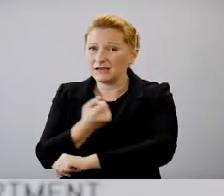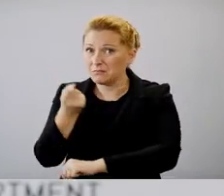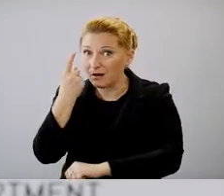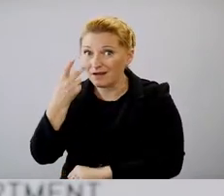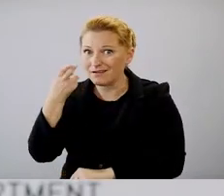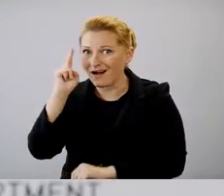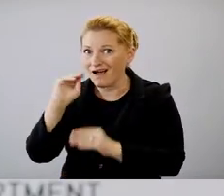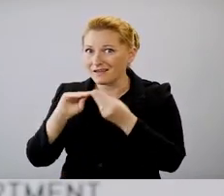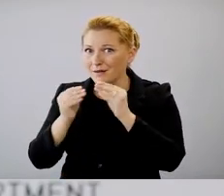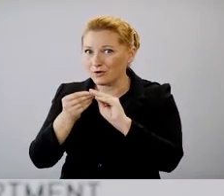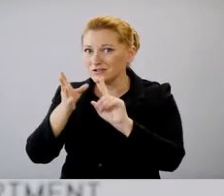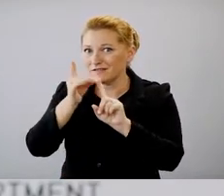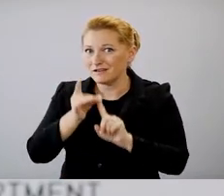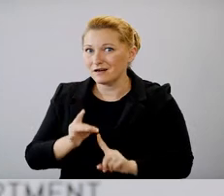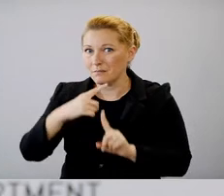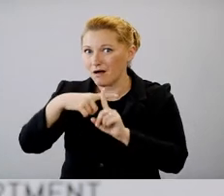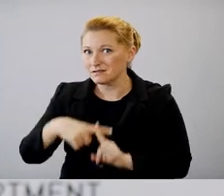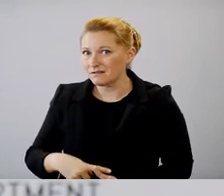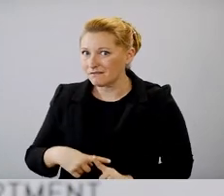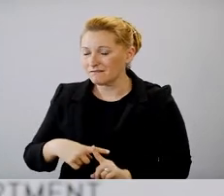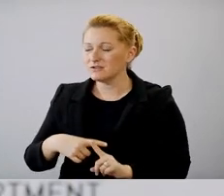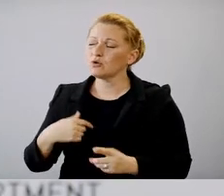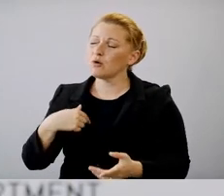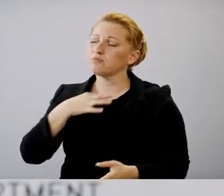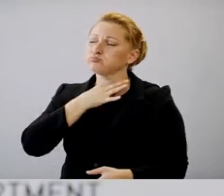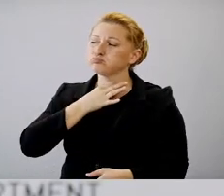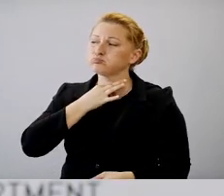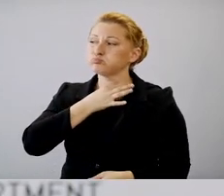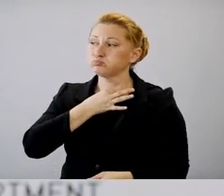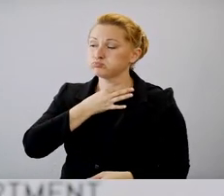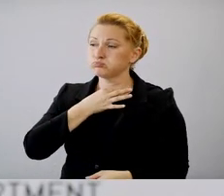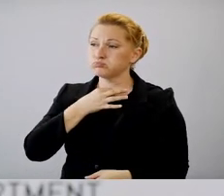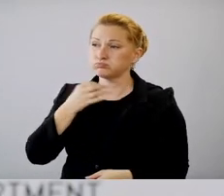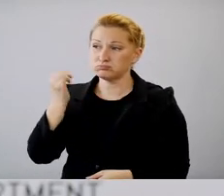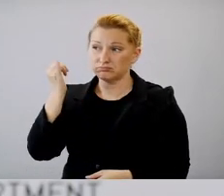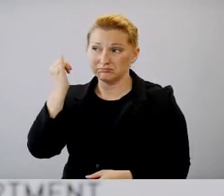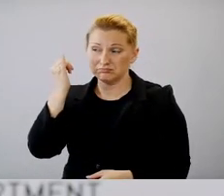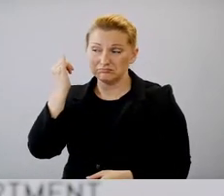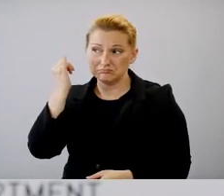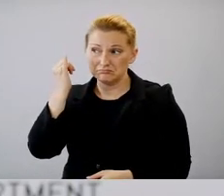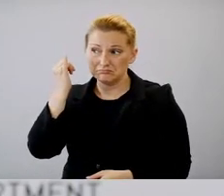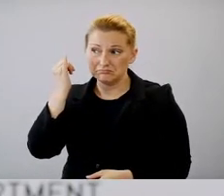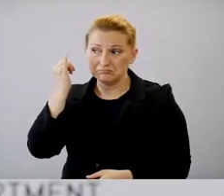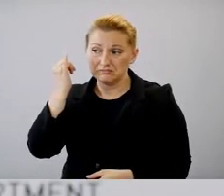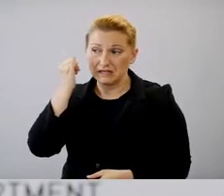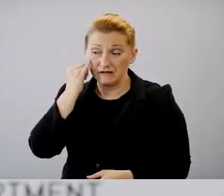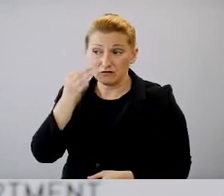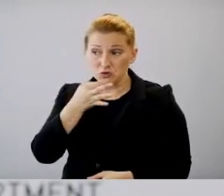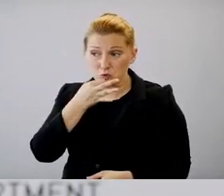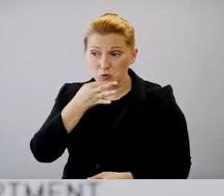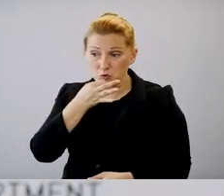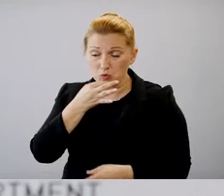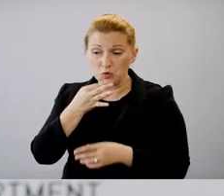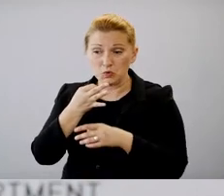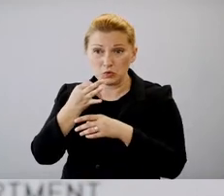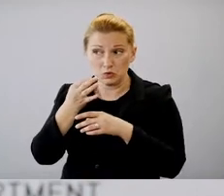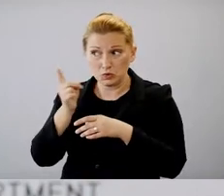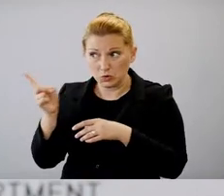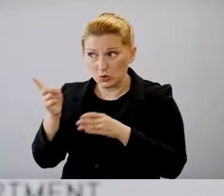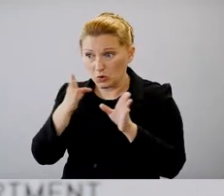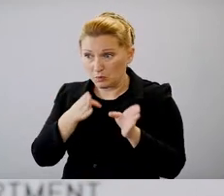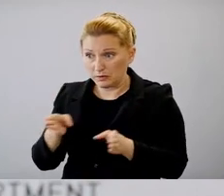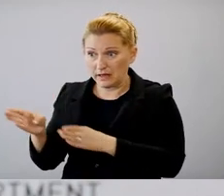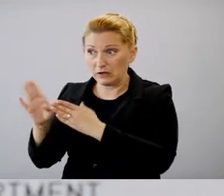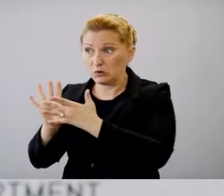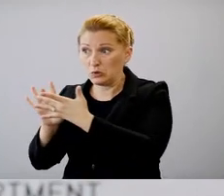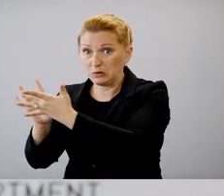I was curious as to if there's any plan, um, in the near future, especially, you know, cases of, of COVID kind of starting to